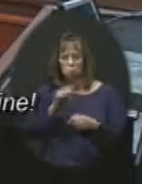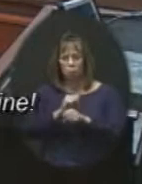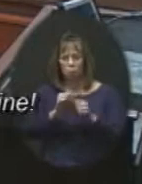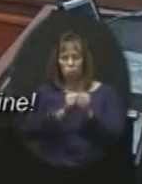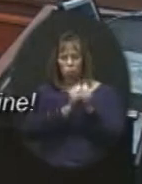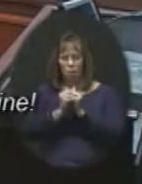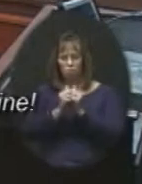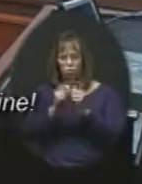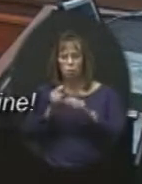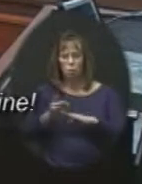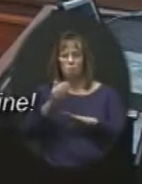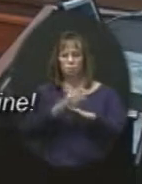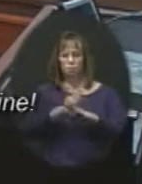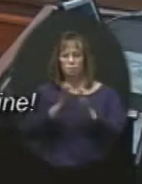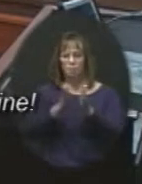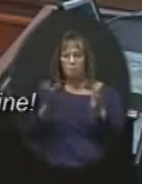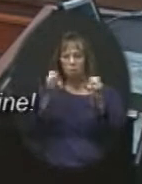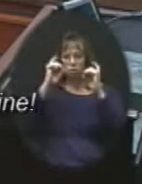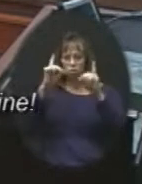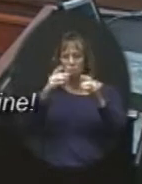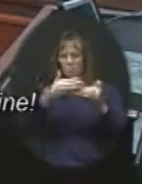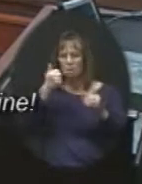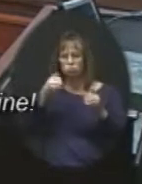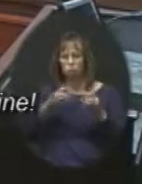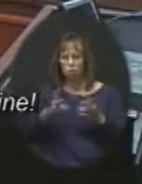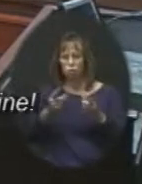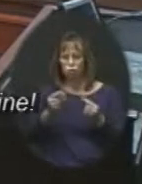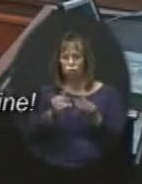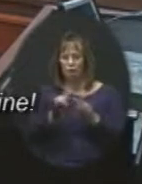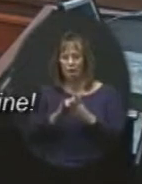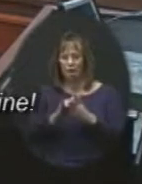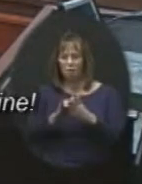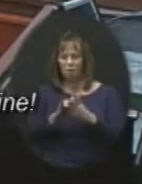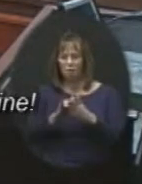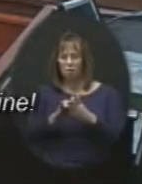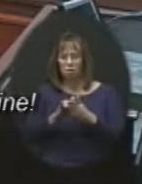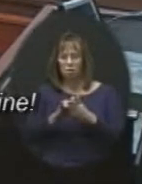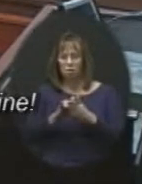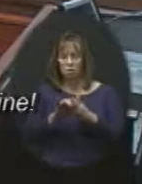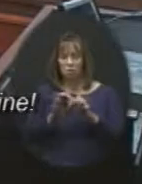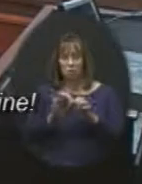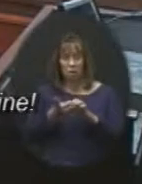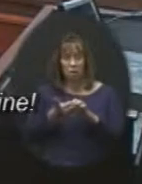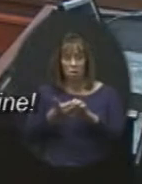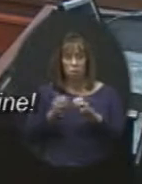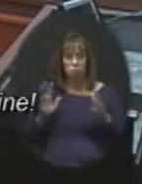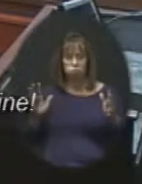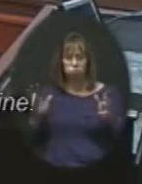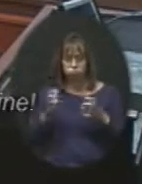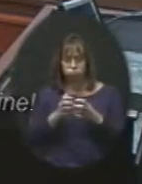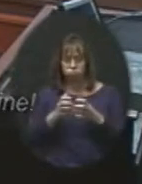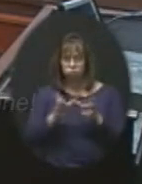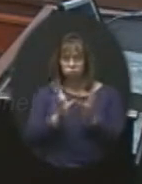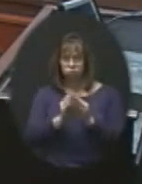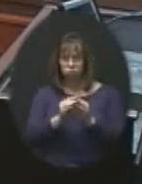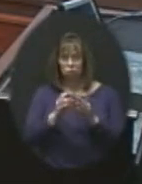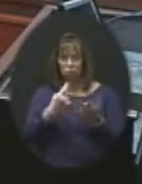to improve public education. And the best way to do that is to get together and talk about these things that meet.